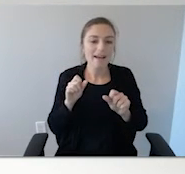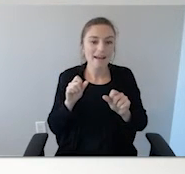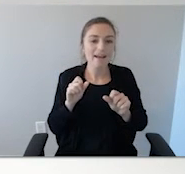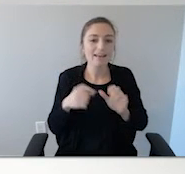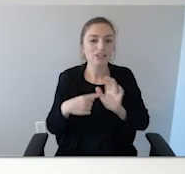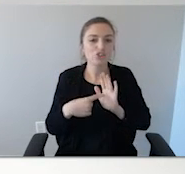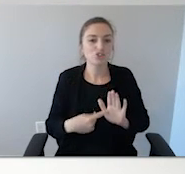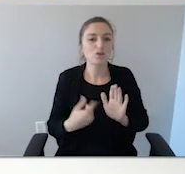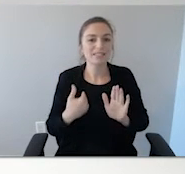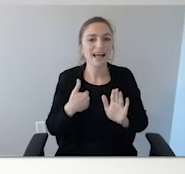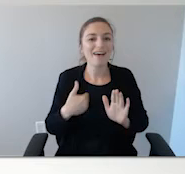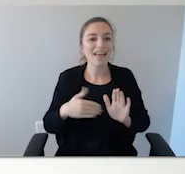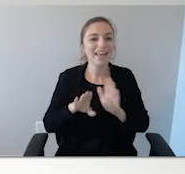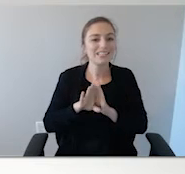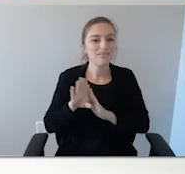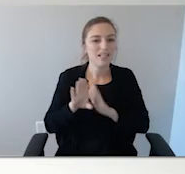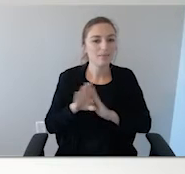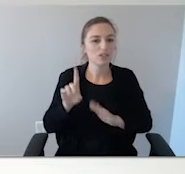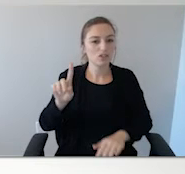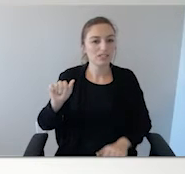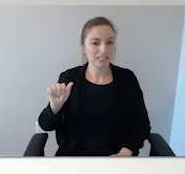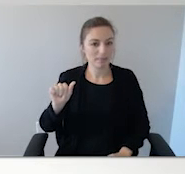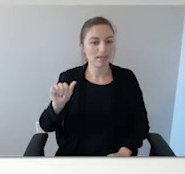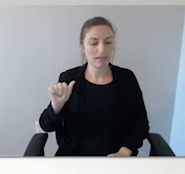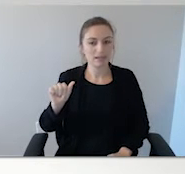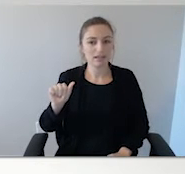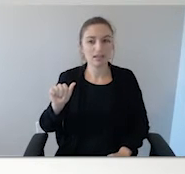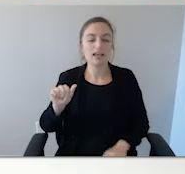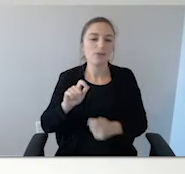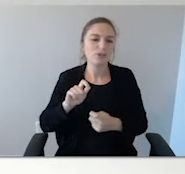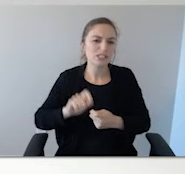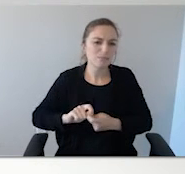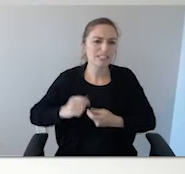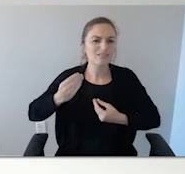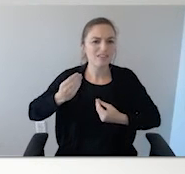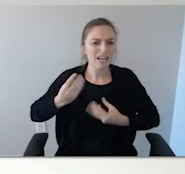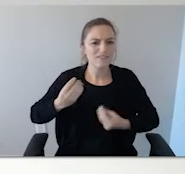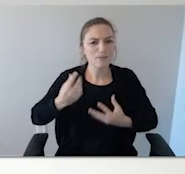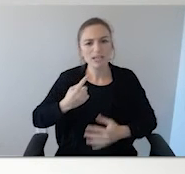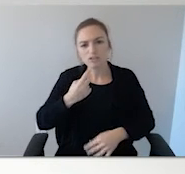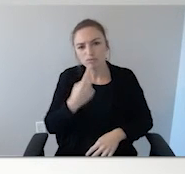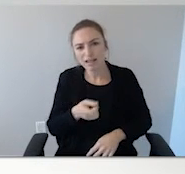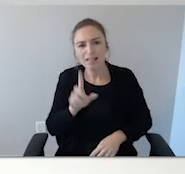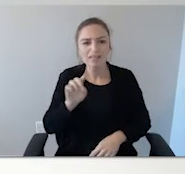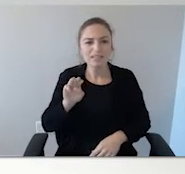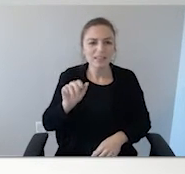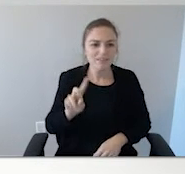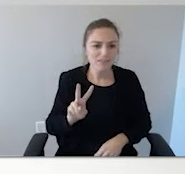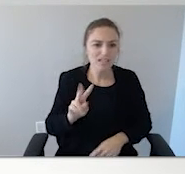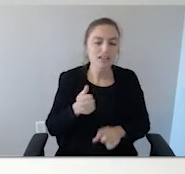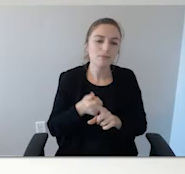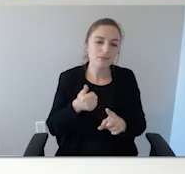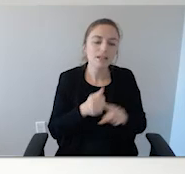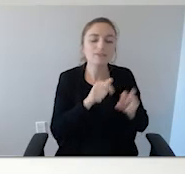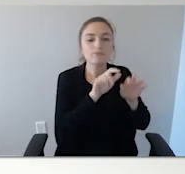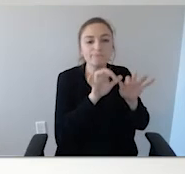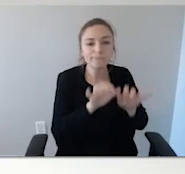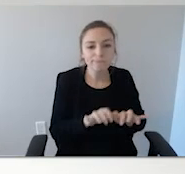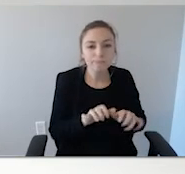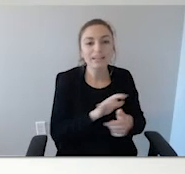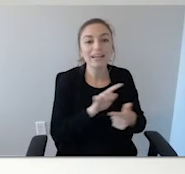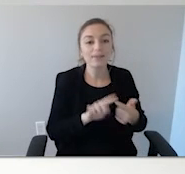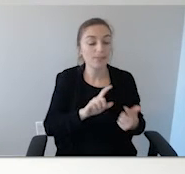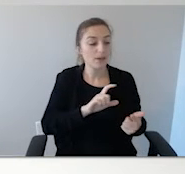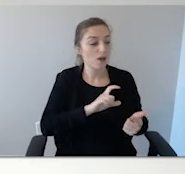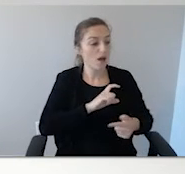developmental disability. And then there's certain information that you're supposed to provide to the DMV. And then they scan it into their computer system. So, if